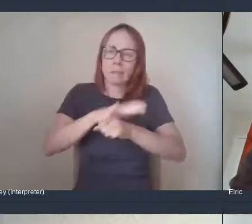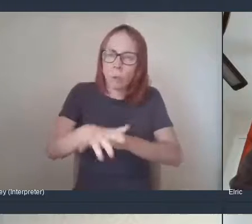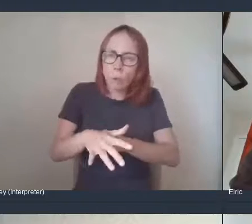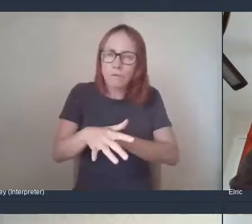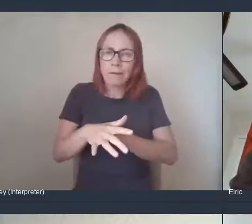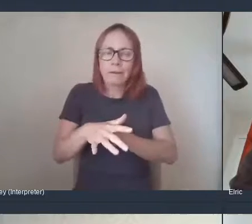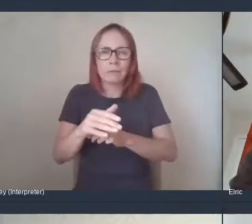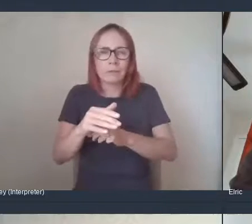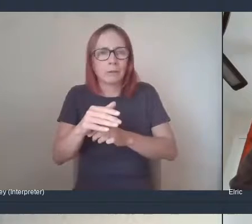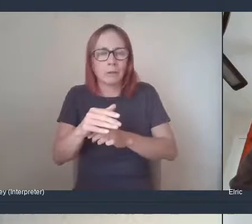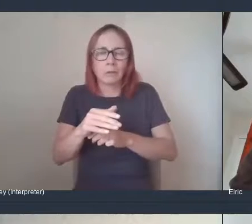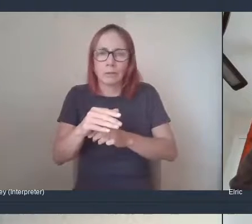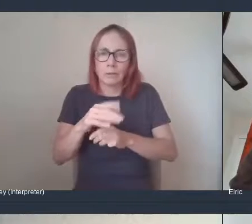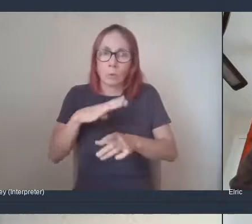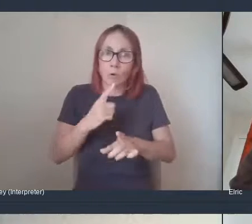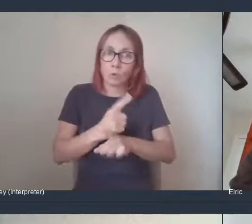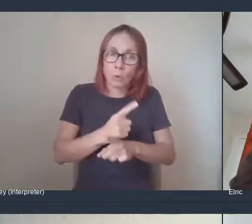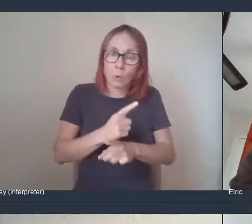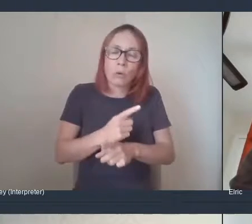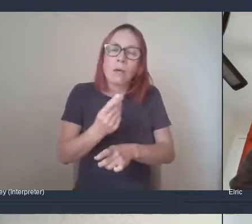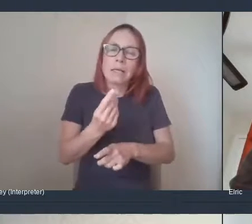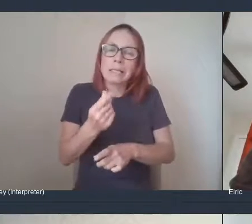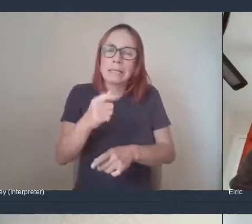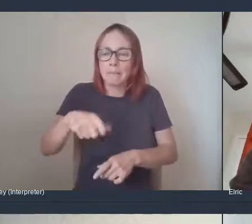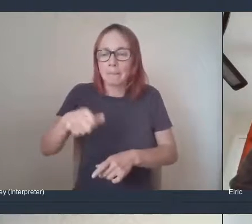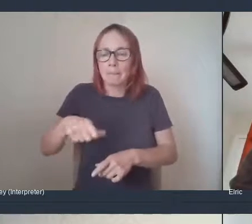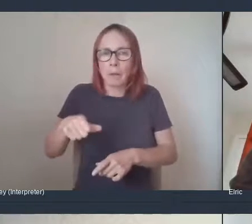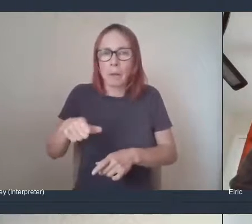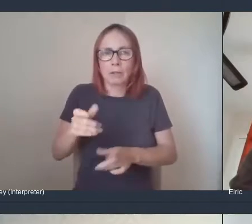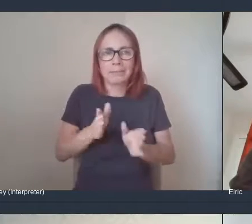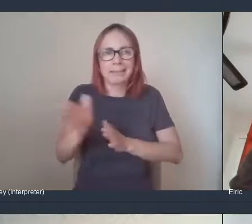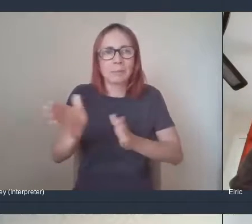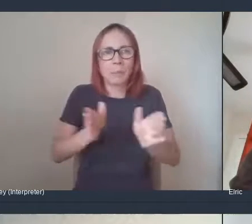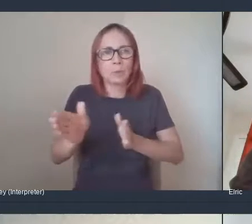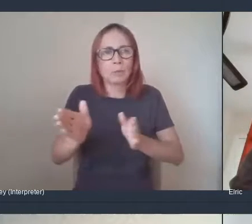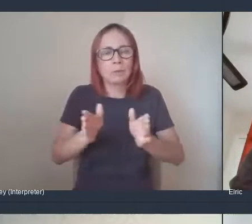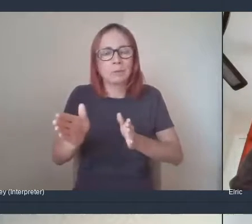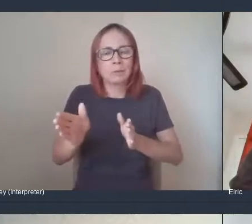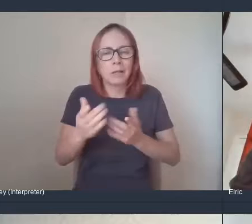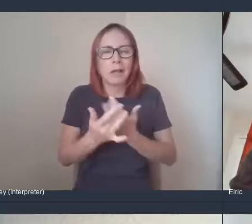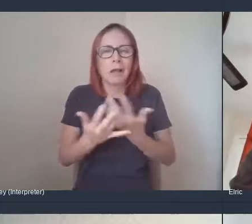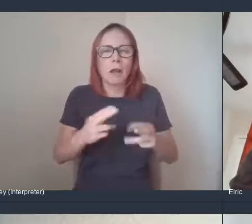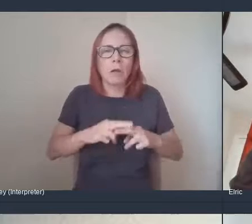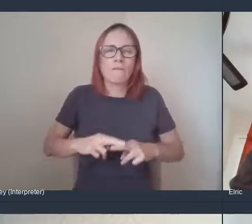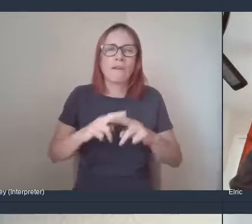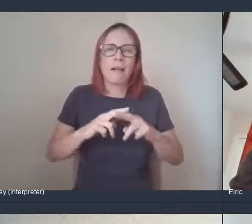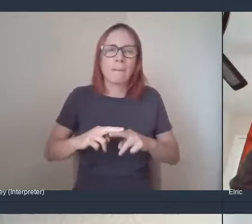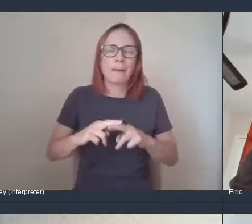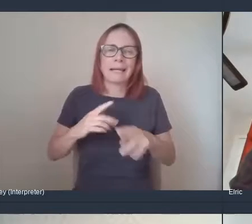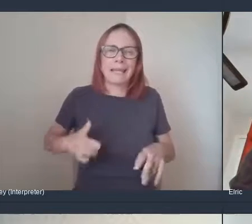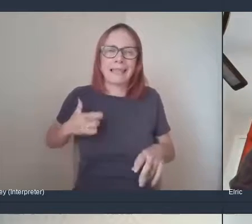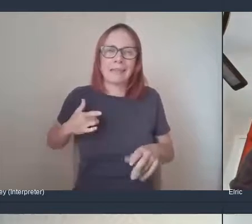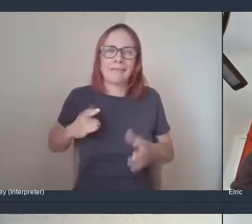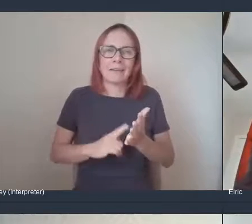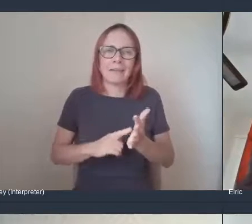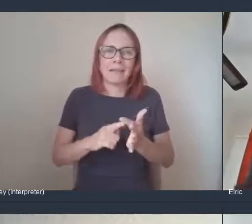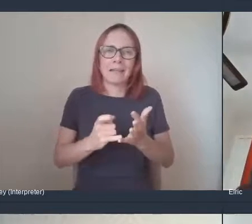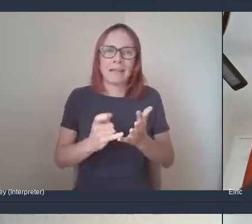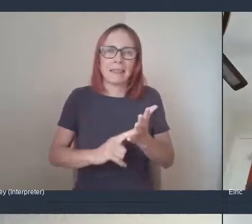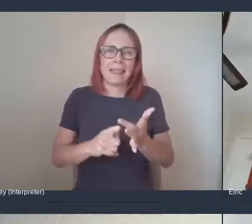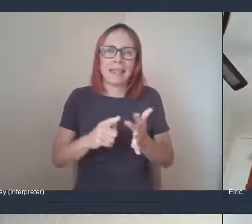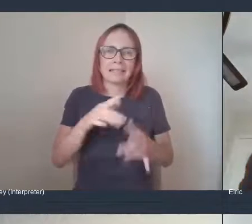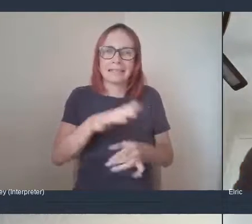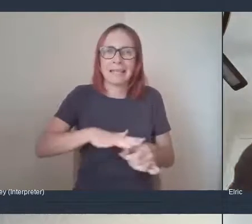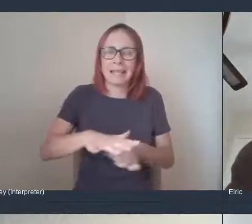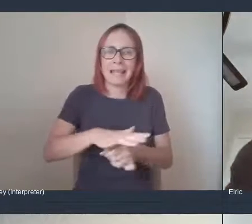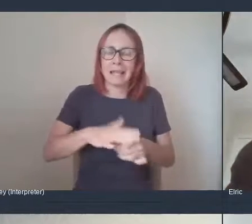We've been able to signpost a few people, a few families as well, because there's a lot of families in Lesley that don't realise there's other support out there for